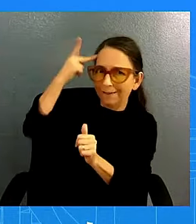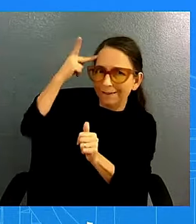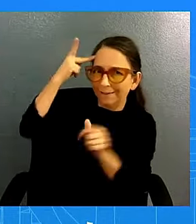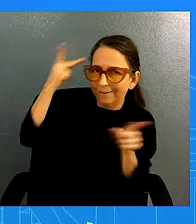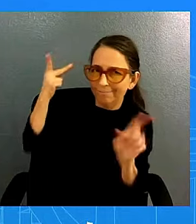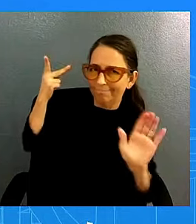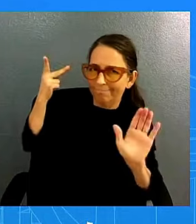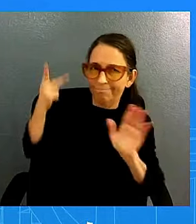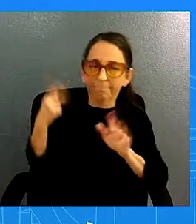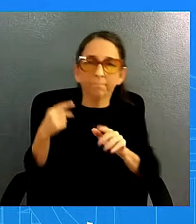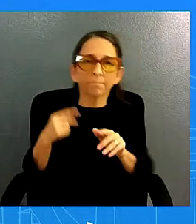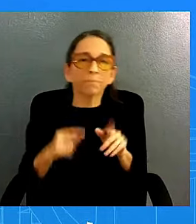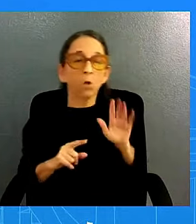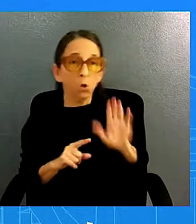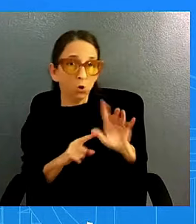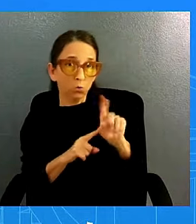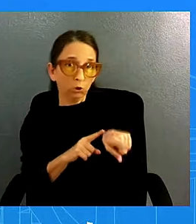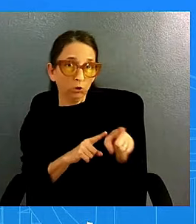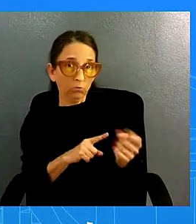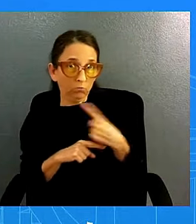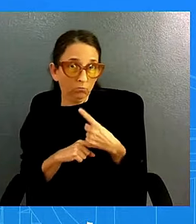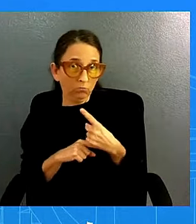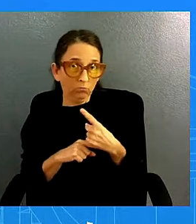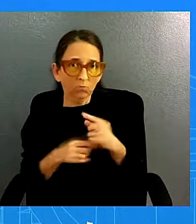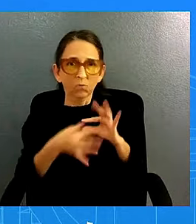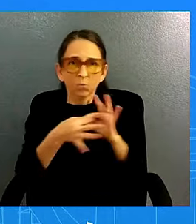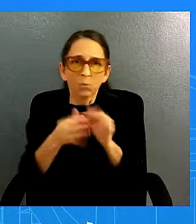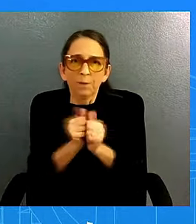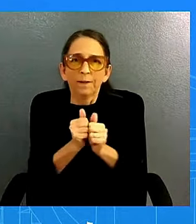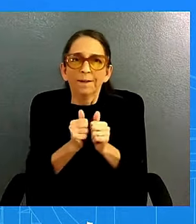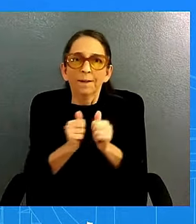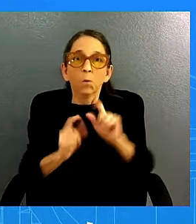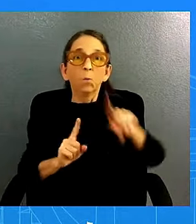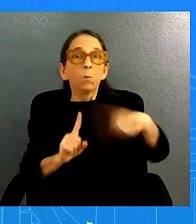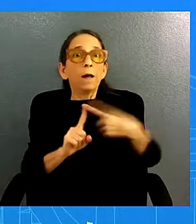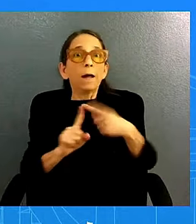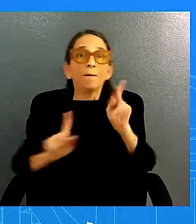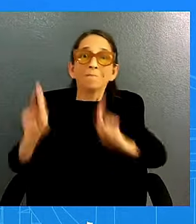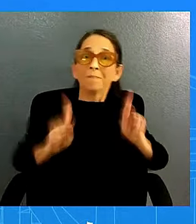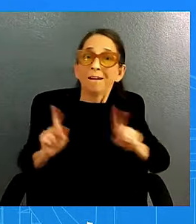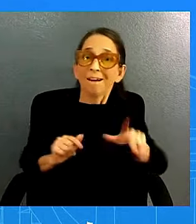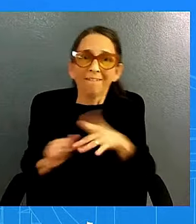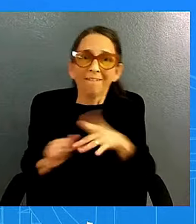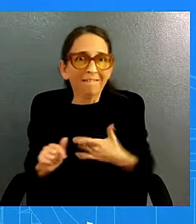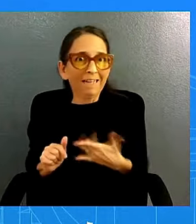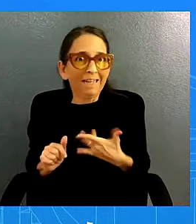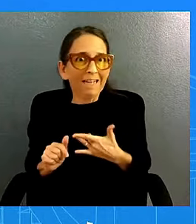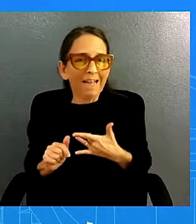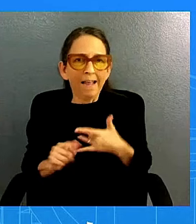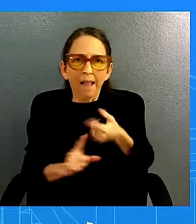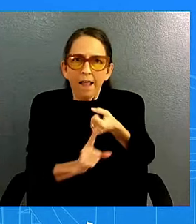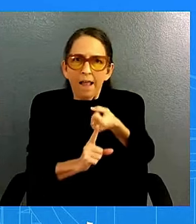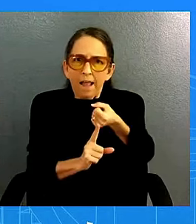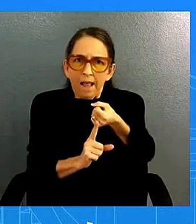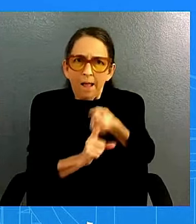is about when these interest when people start to feel these interest rate cuts right that was the other thing you asked um